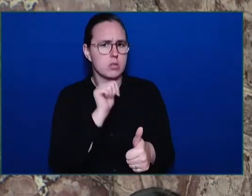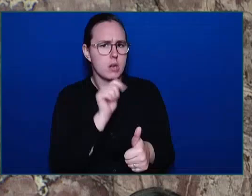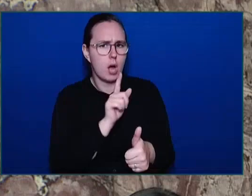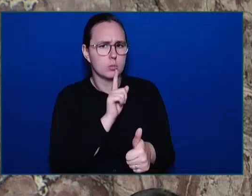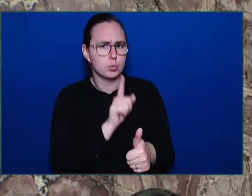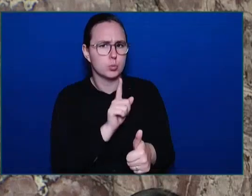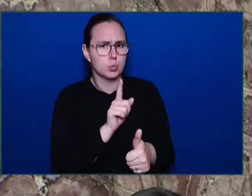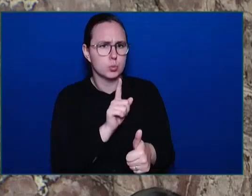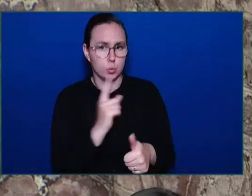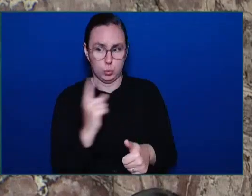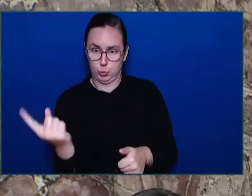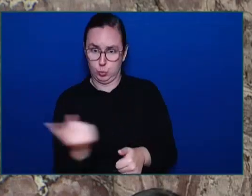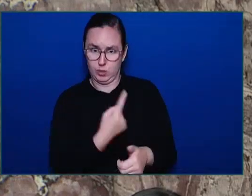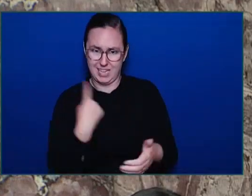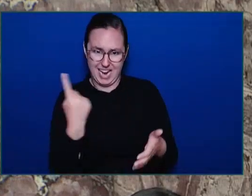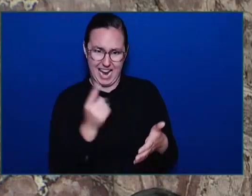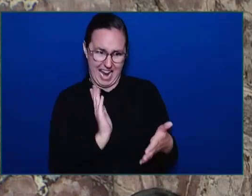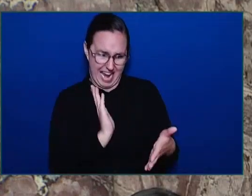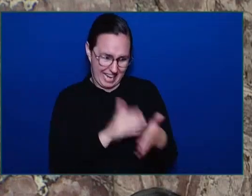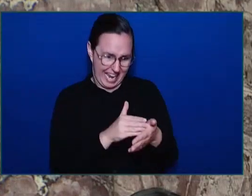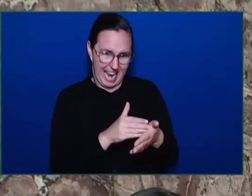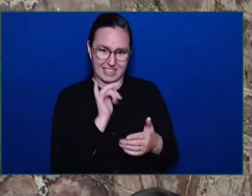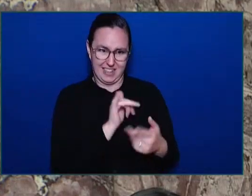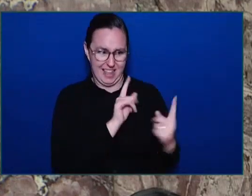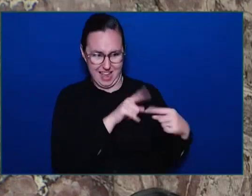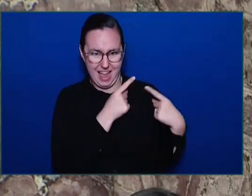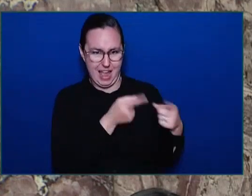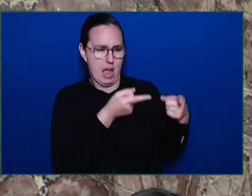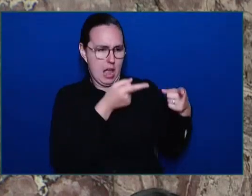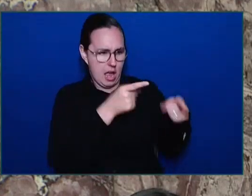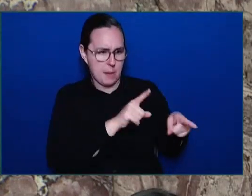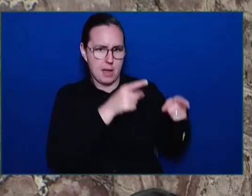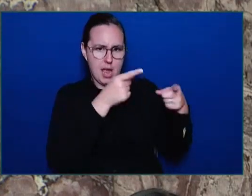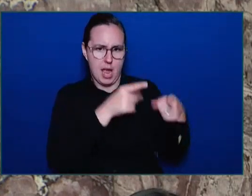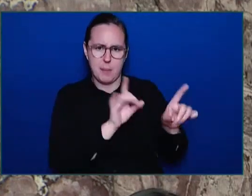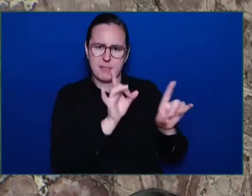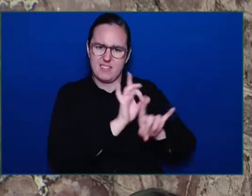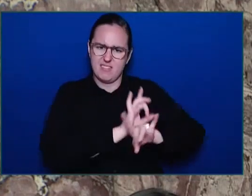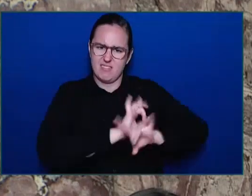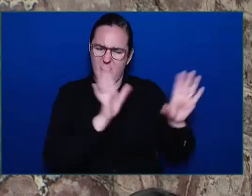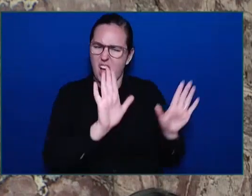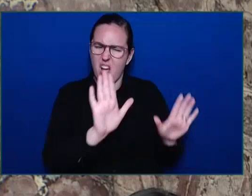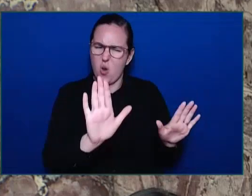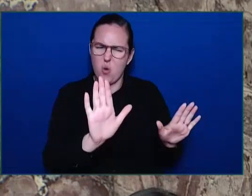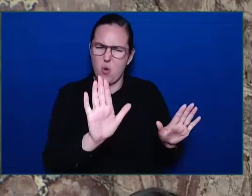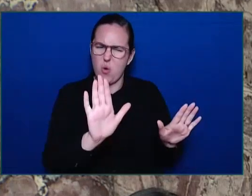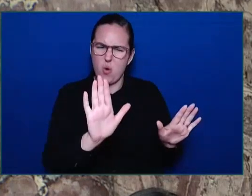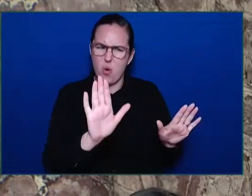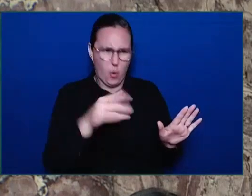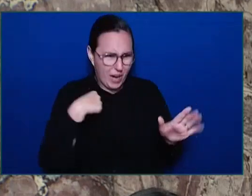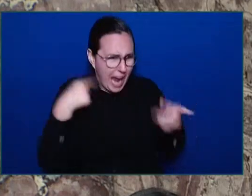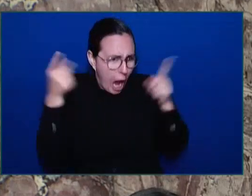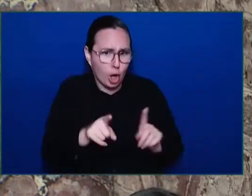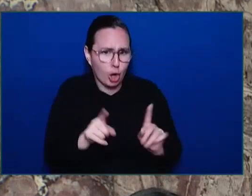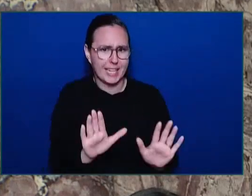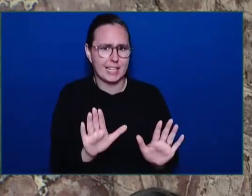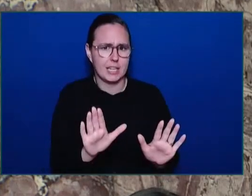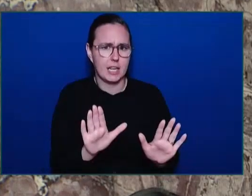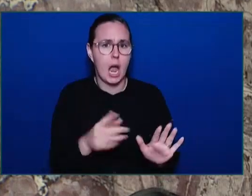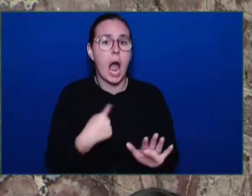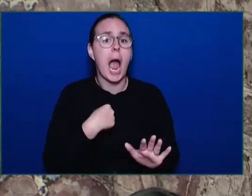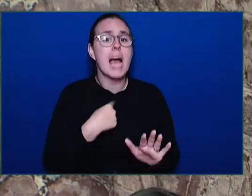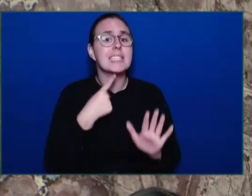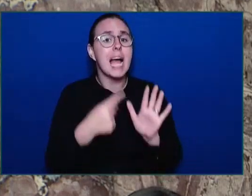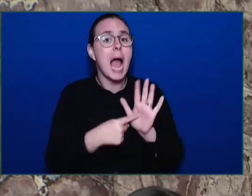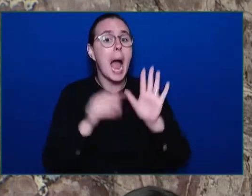Everybody condemns the violence that's taken place. What I've said in terms of amazing, we've got an amazing Premier, Honourable Speaker. We absolutely do have an